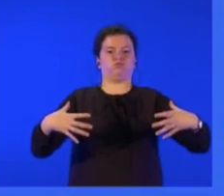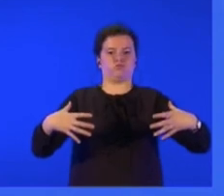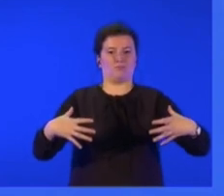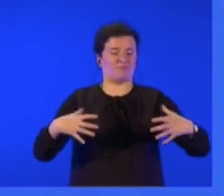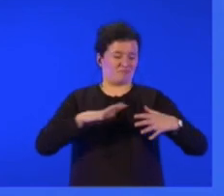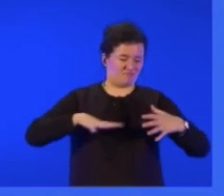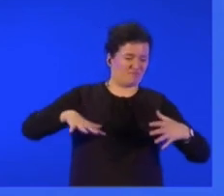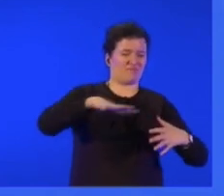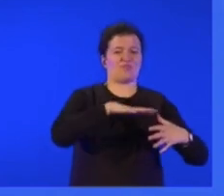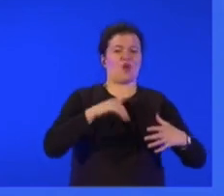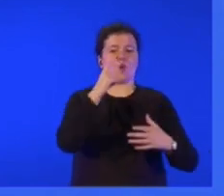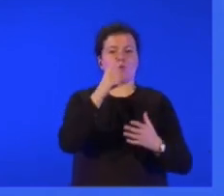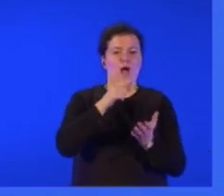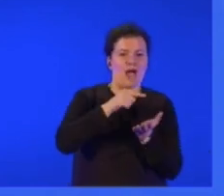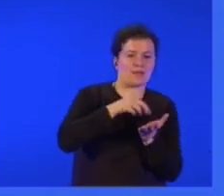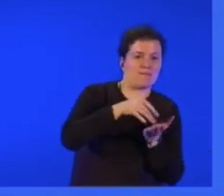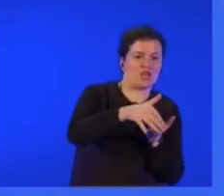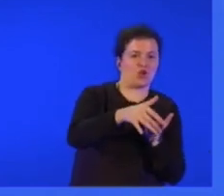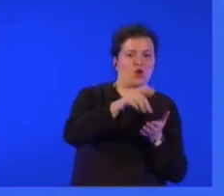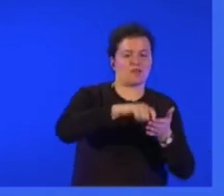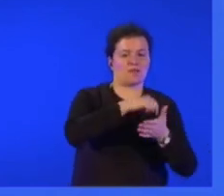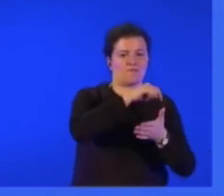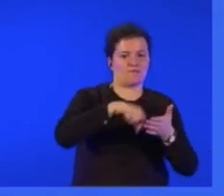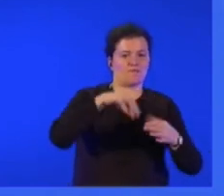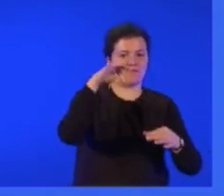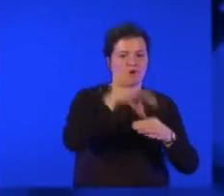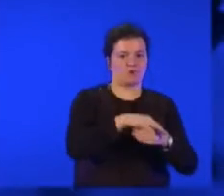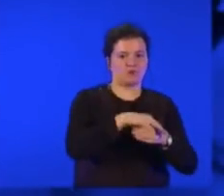million votes more than law and justice.